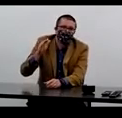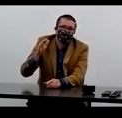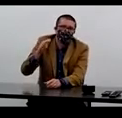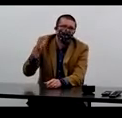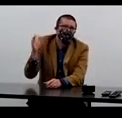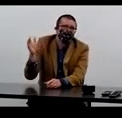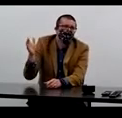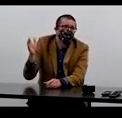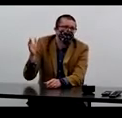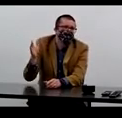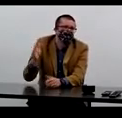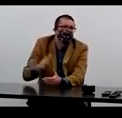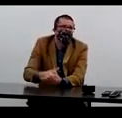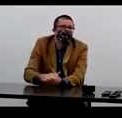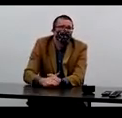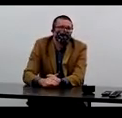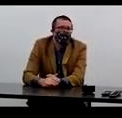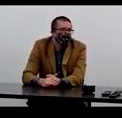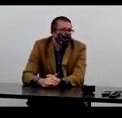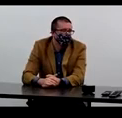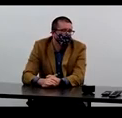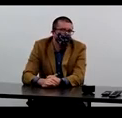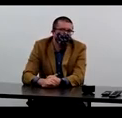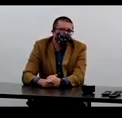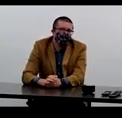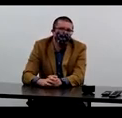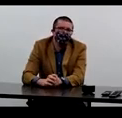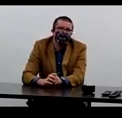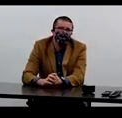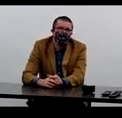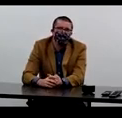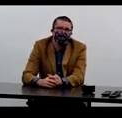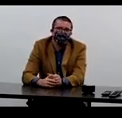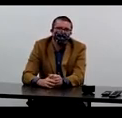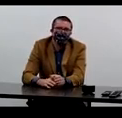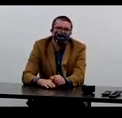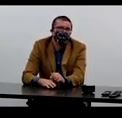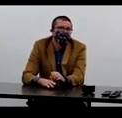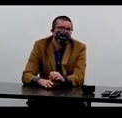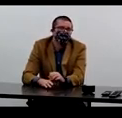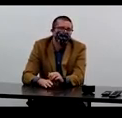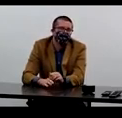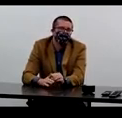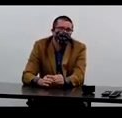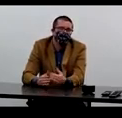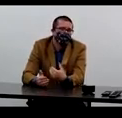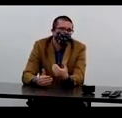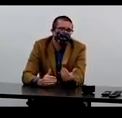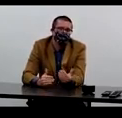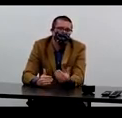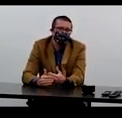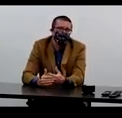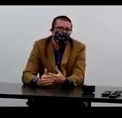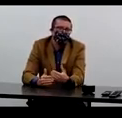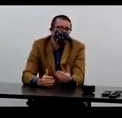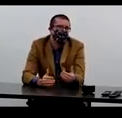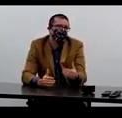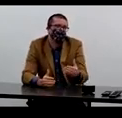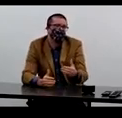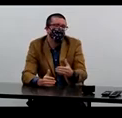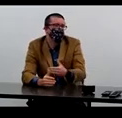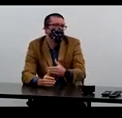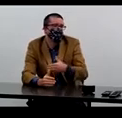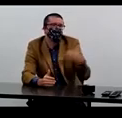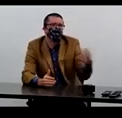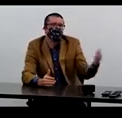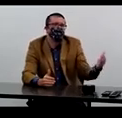only looked at patients out to about two months. We have a new study that we were looking at some patients from southern West Virginia, and we can already see about half the